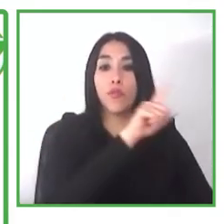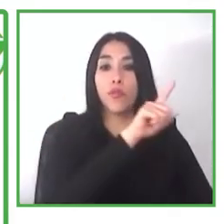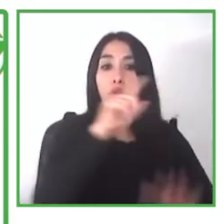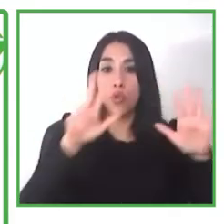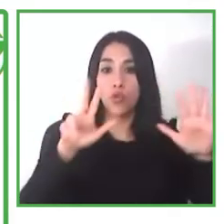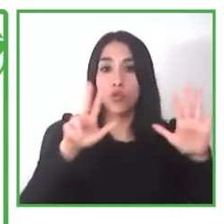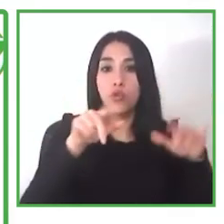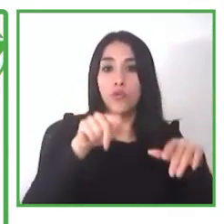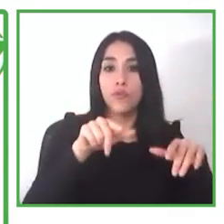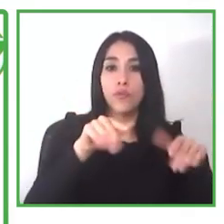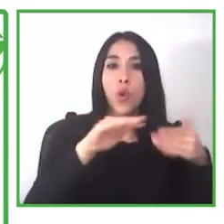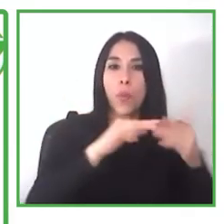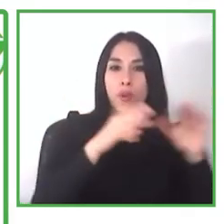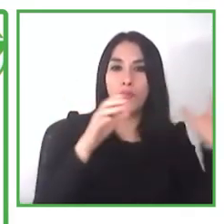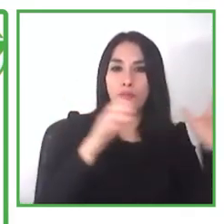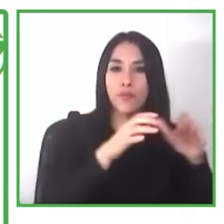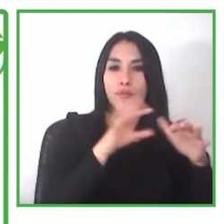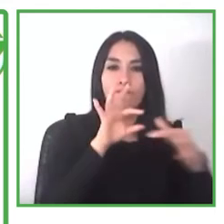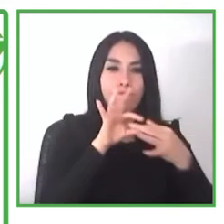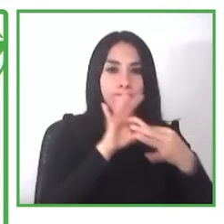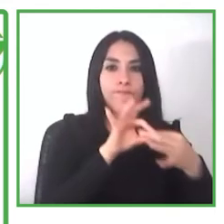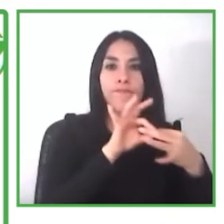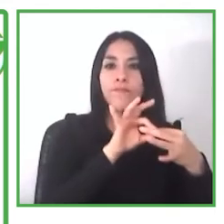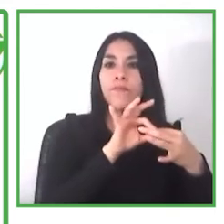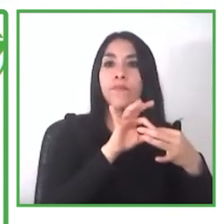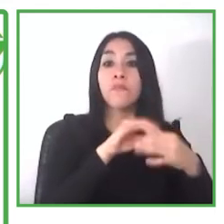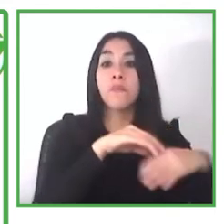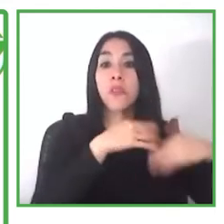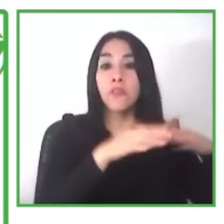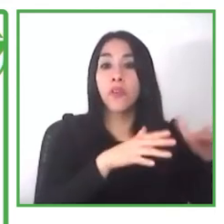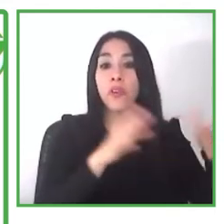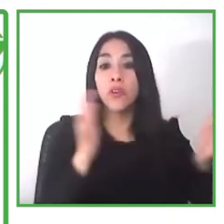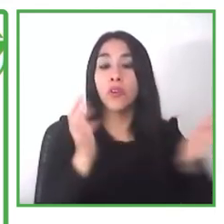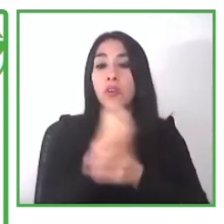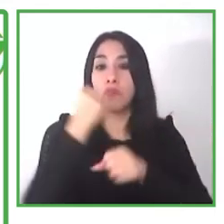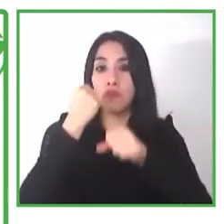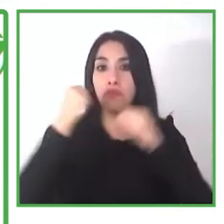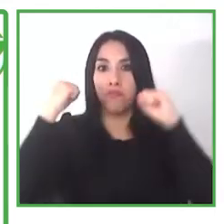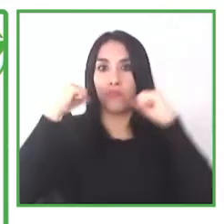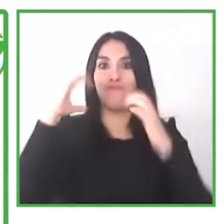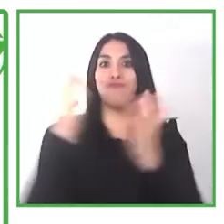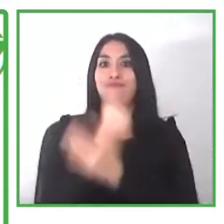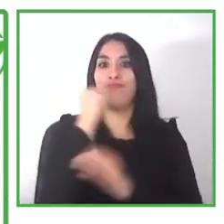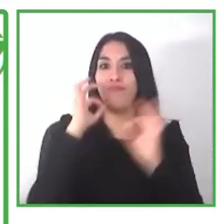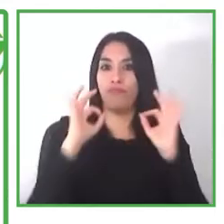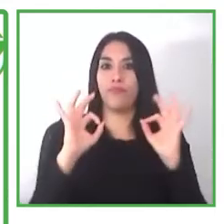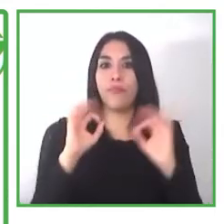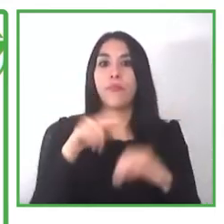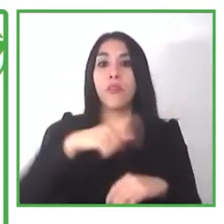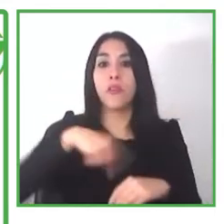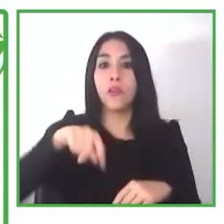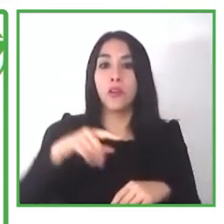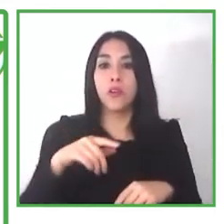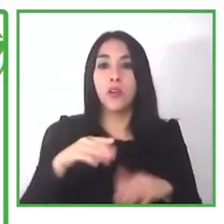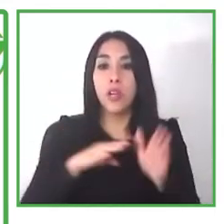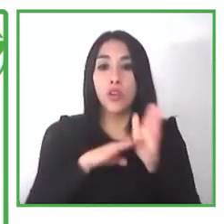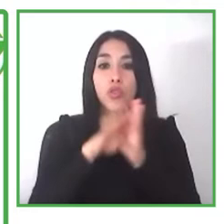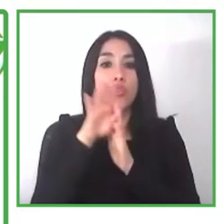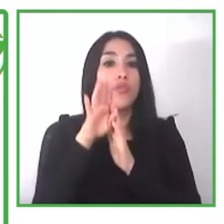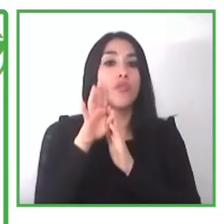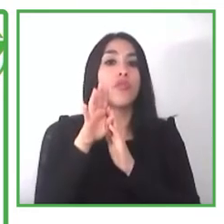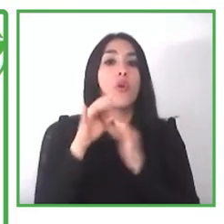goals so all the things that are going on today that is try to promote partnerships to work together